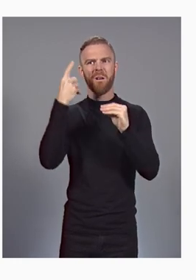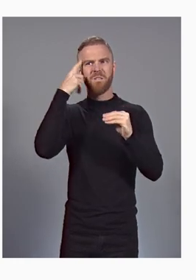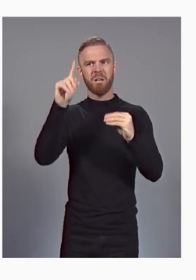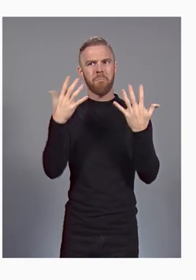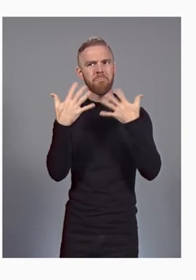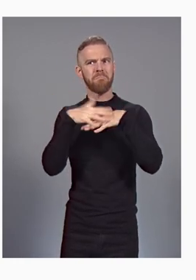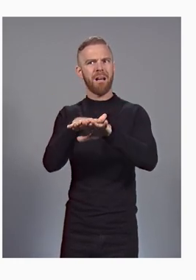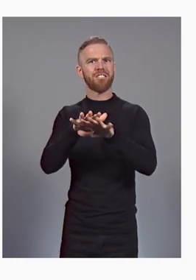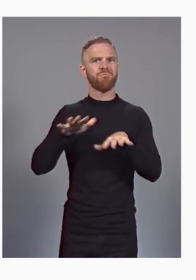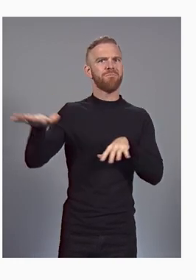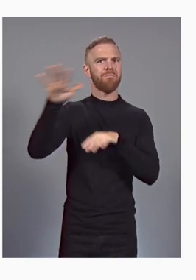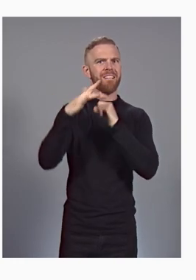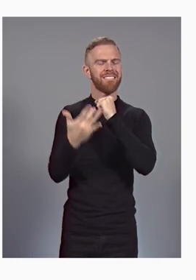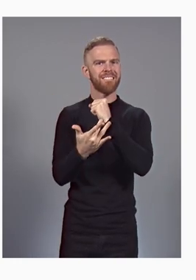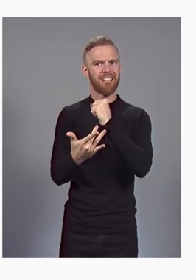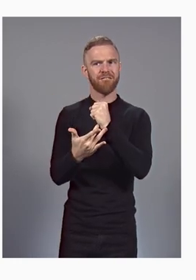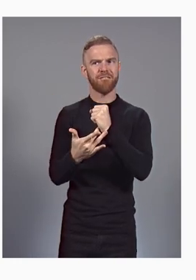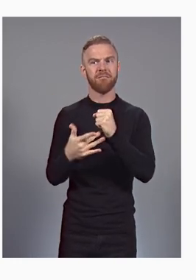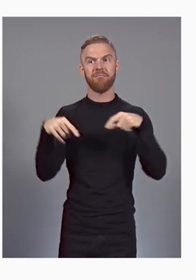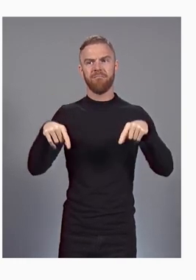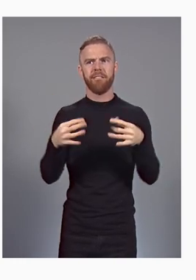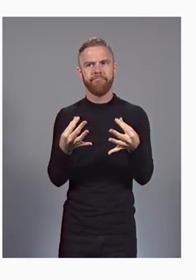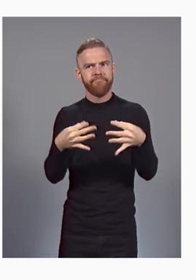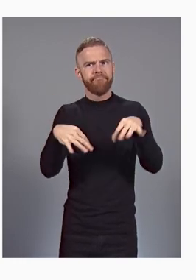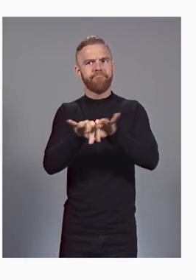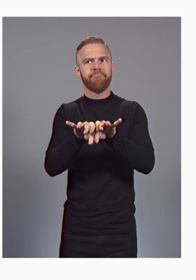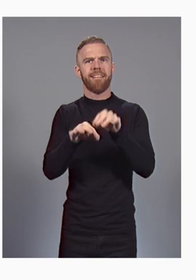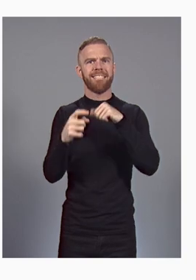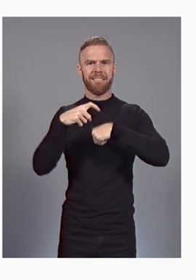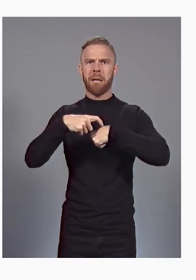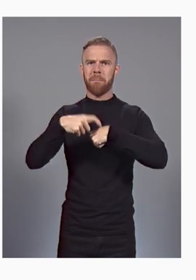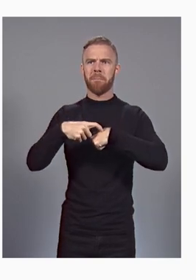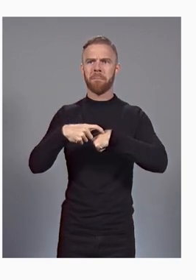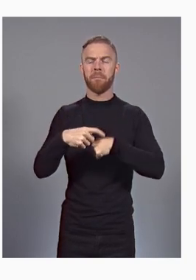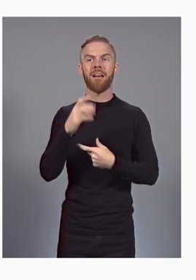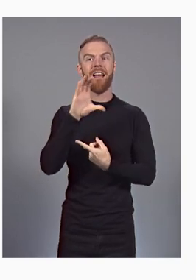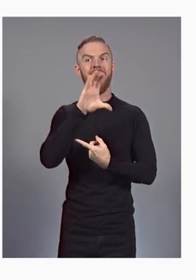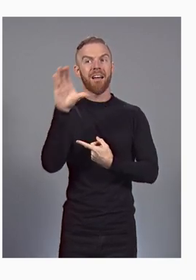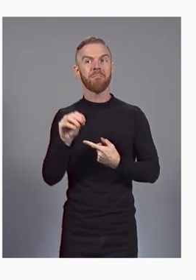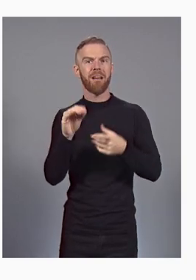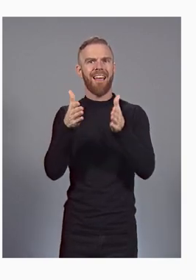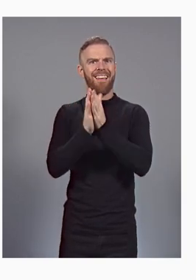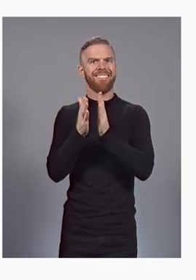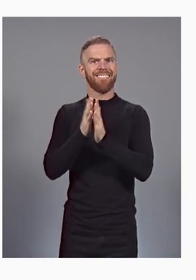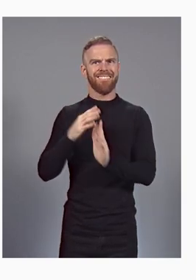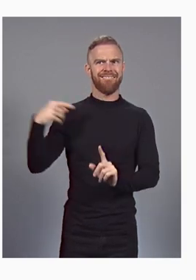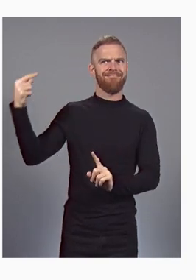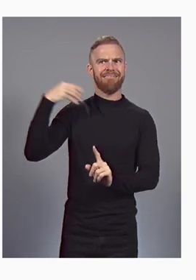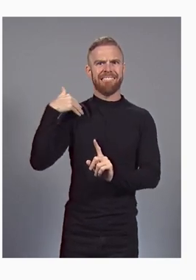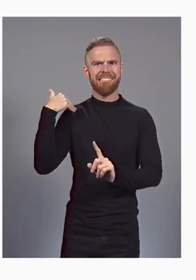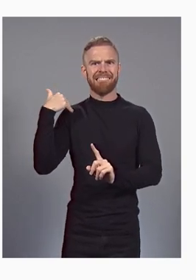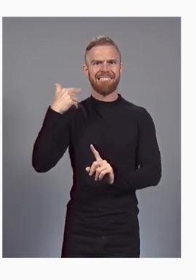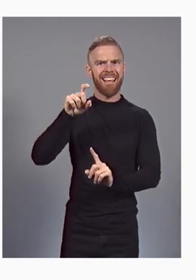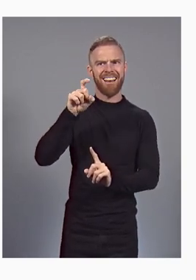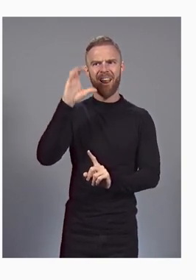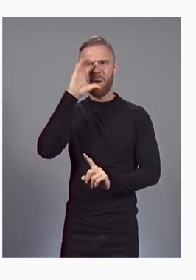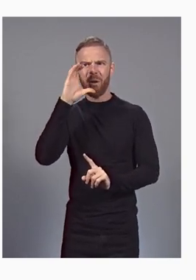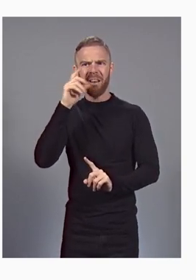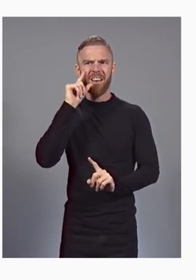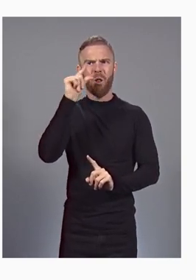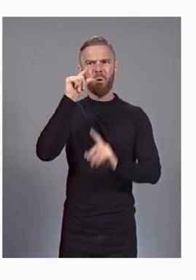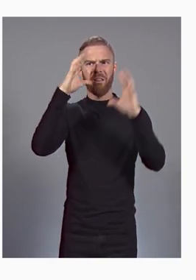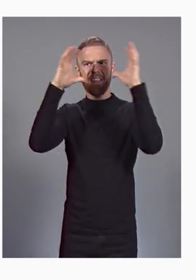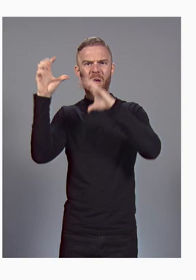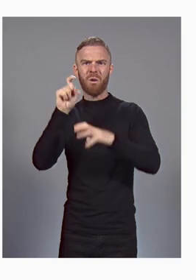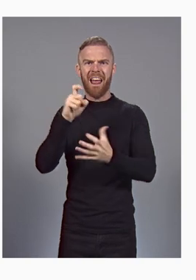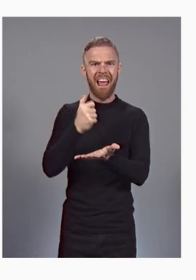at a tipping point. And companies are turning to Google Cloud to help. One of the most powerful AI applications for